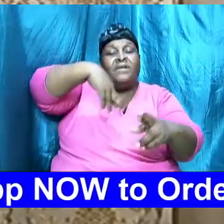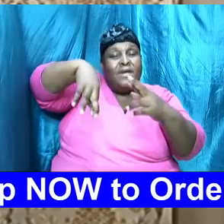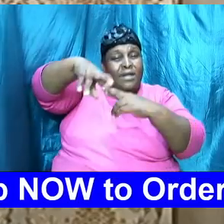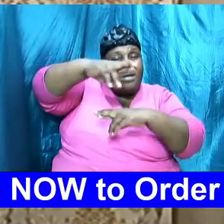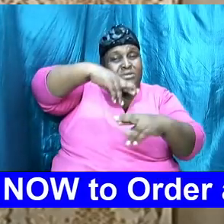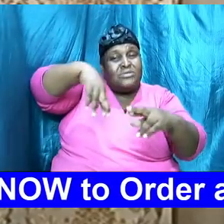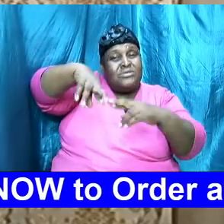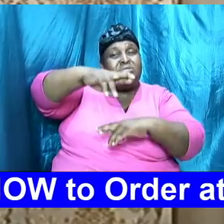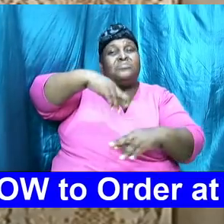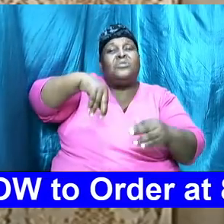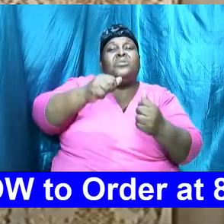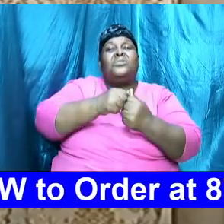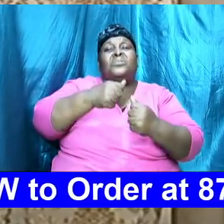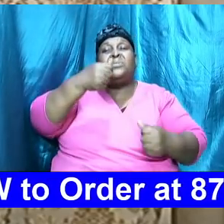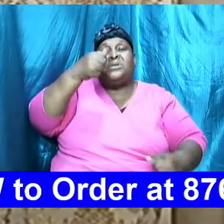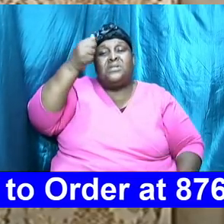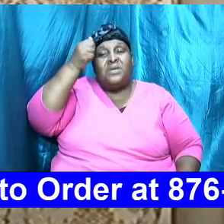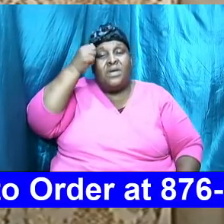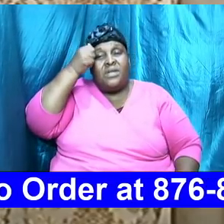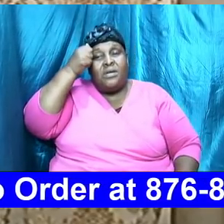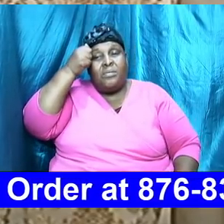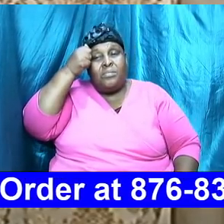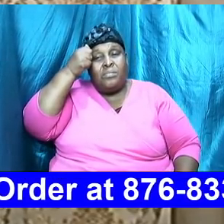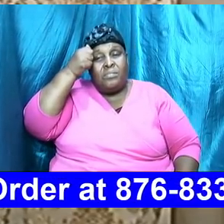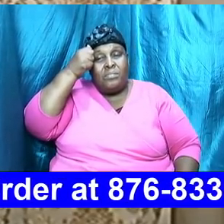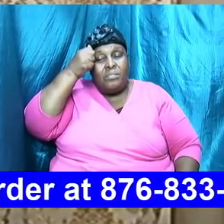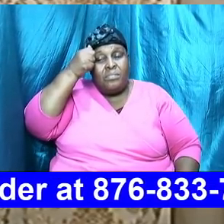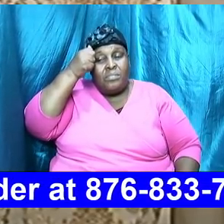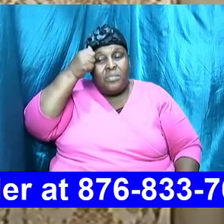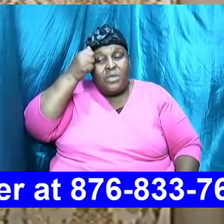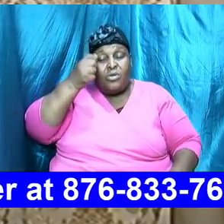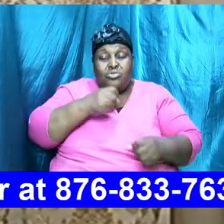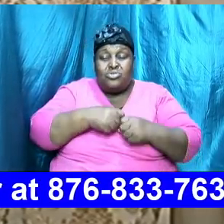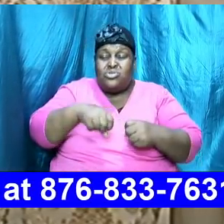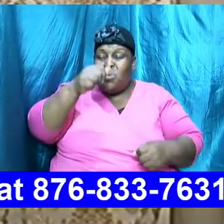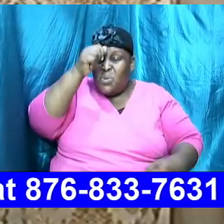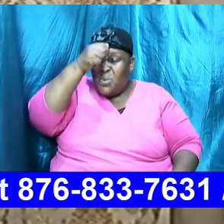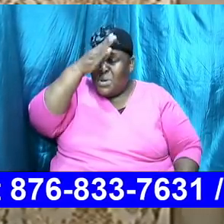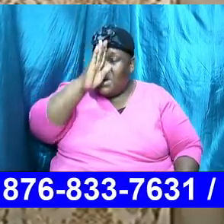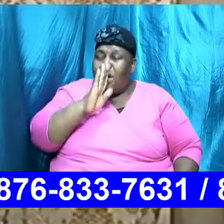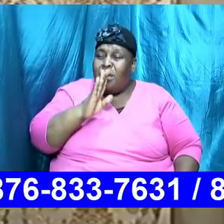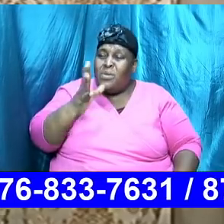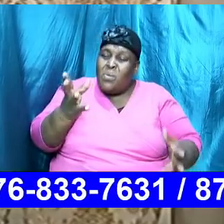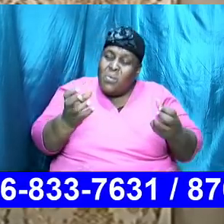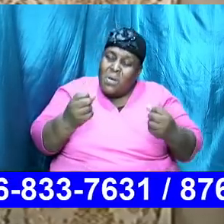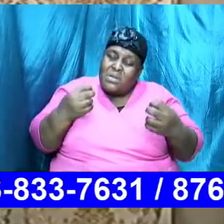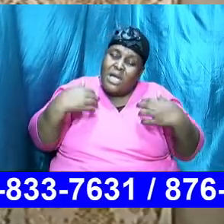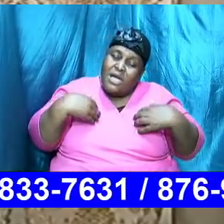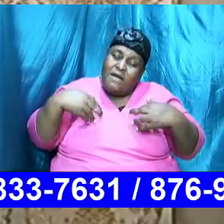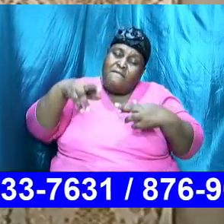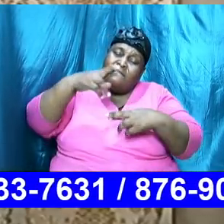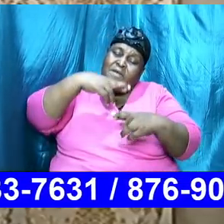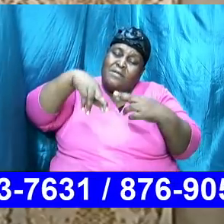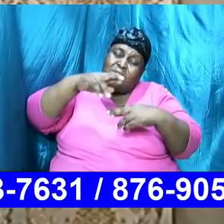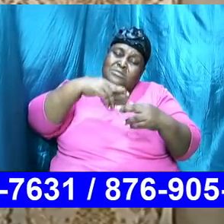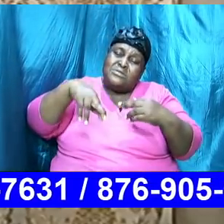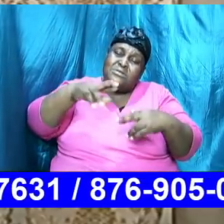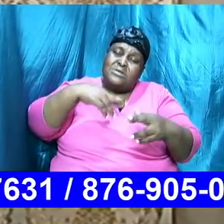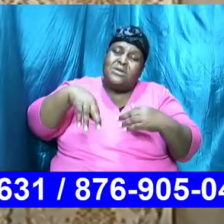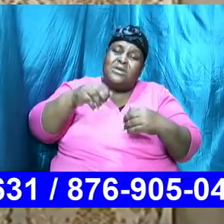with Adam so he wanted to have the fellowship and so he made him